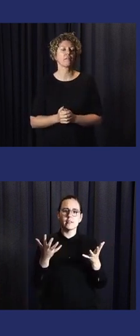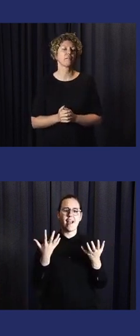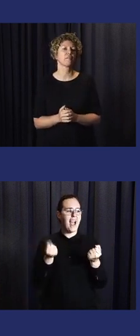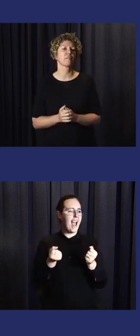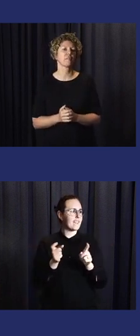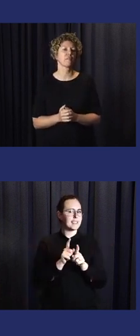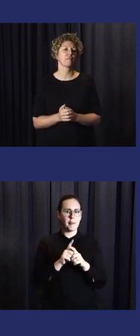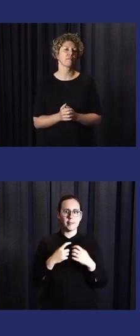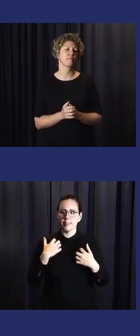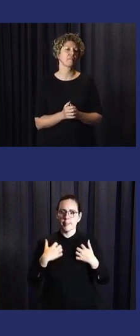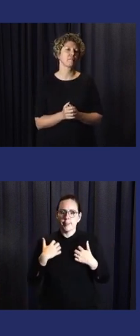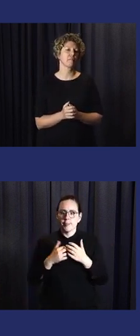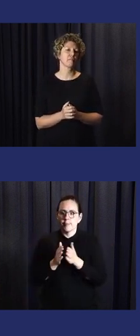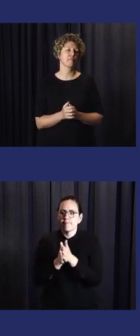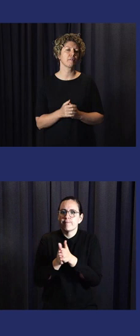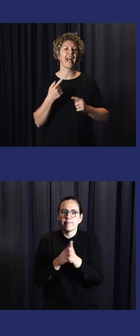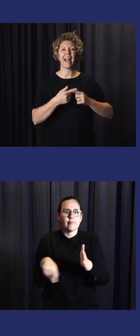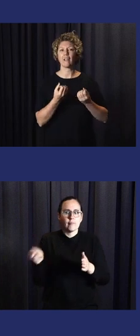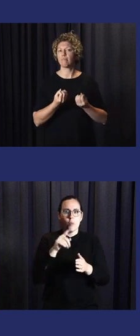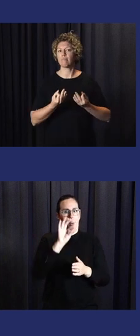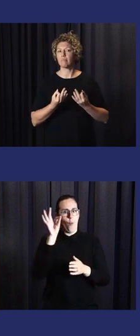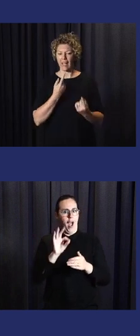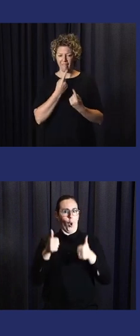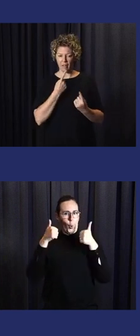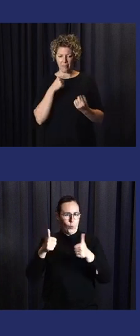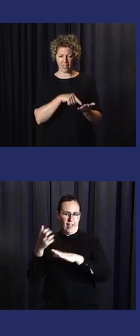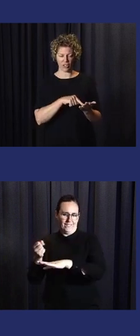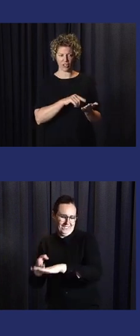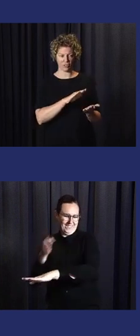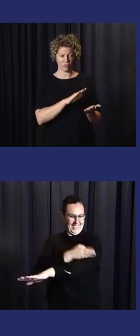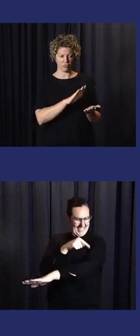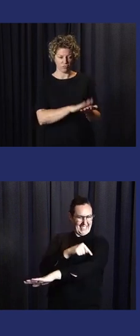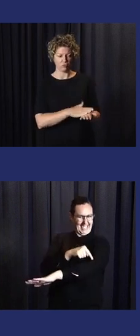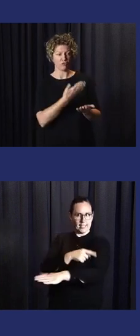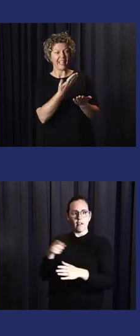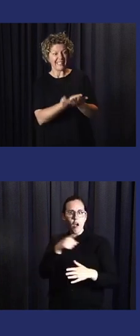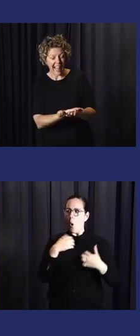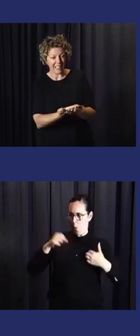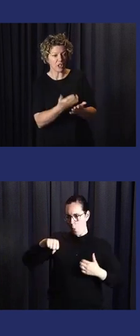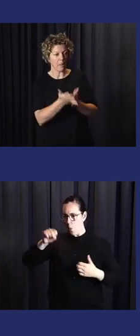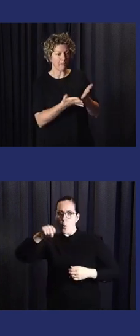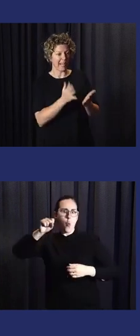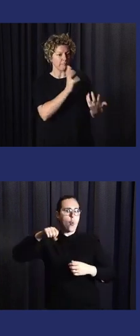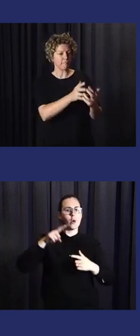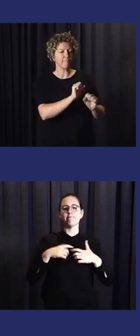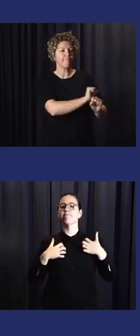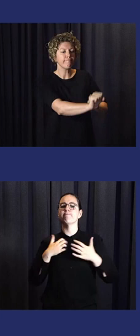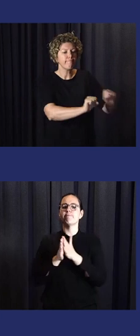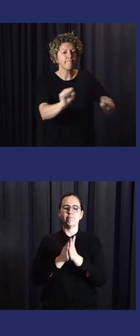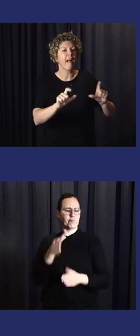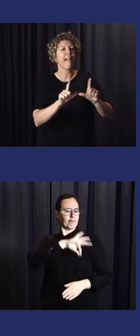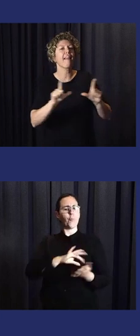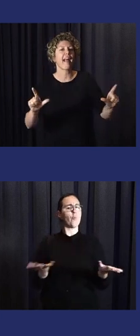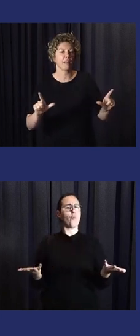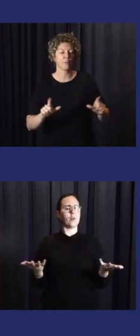of protective assets and infrastructure and livelihoods. And then lack of traditional translation of early